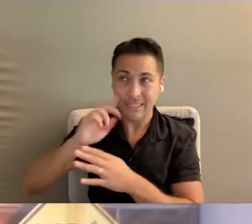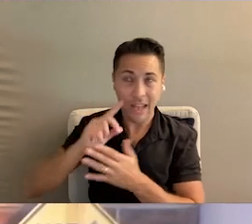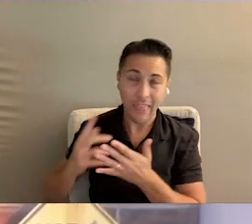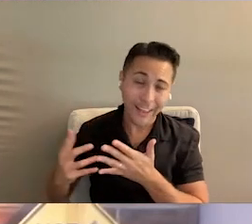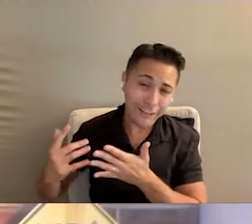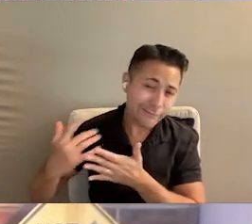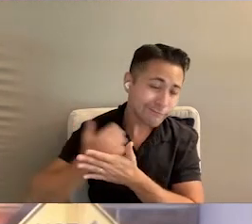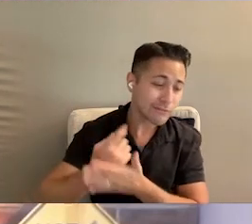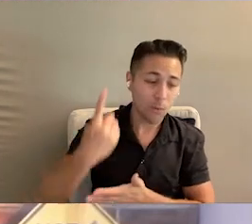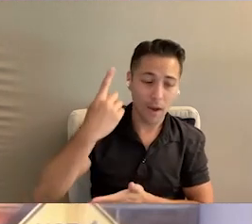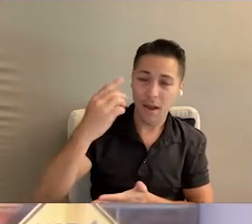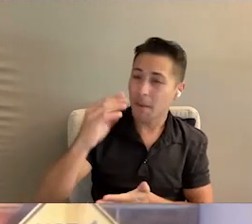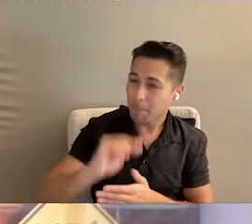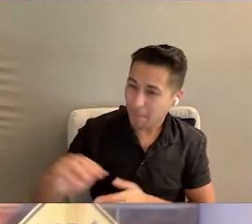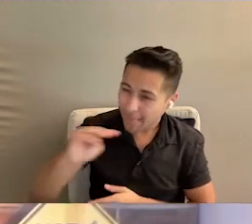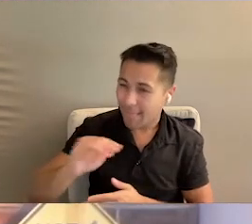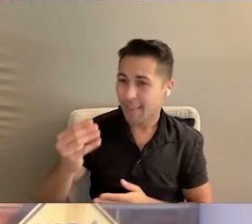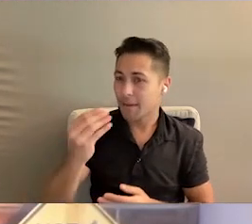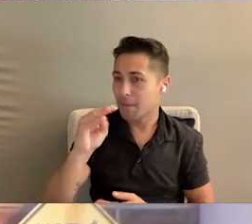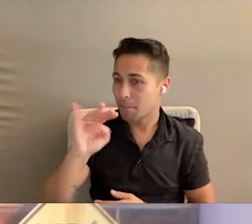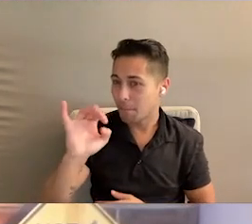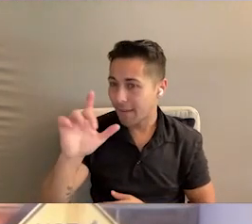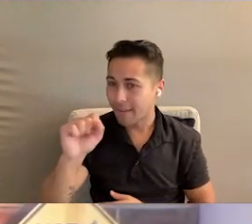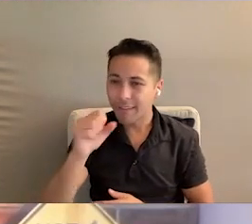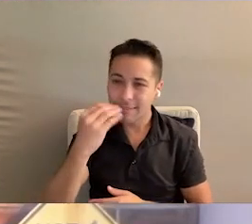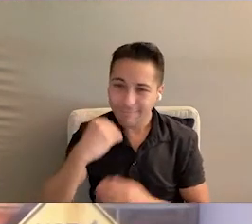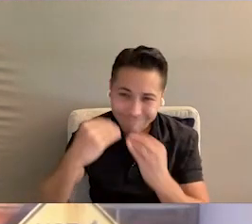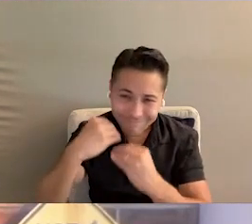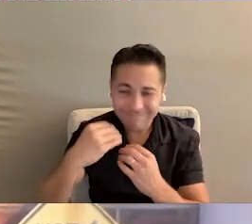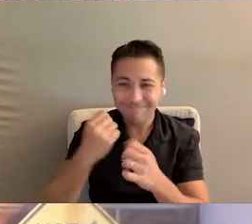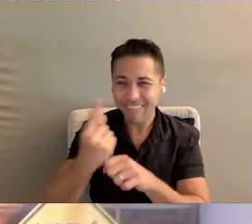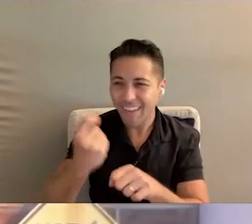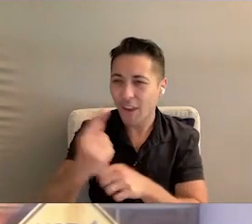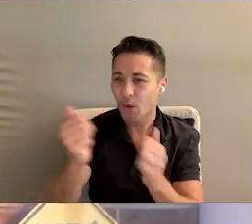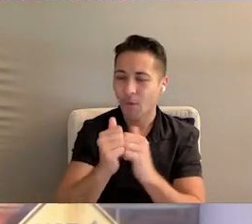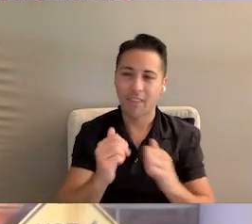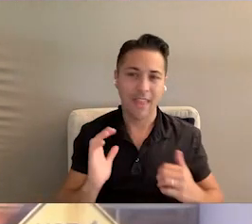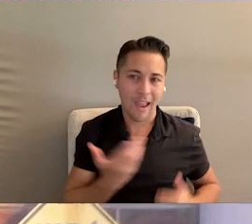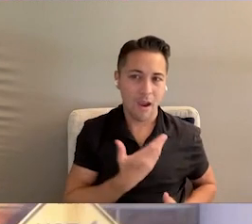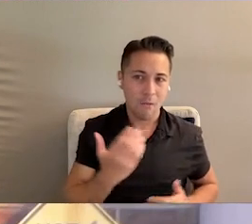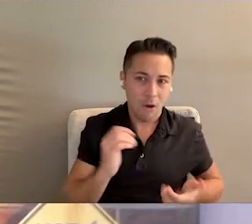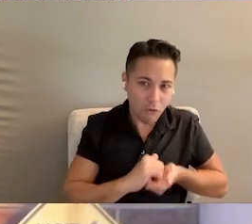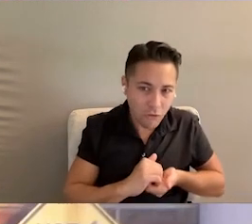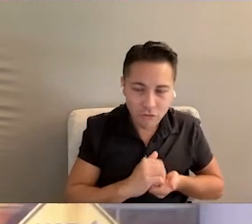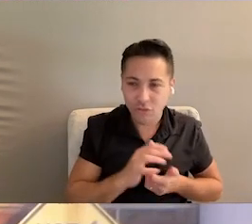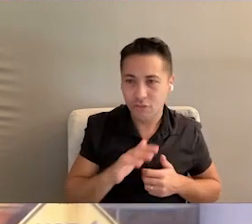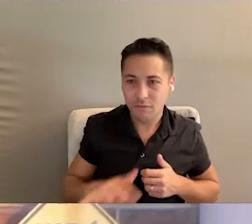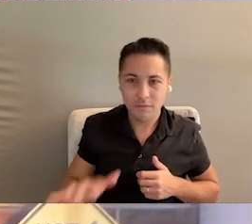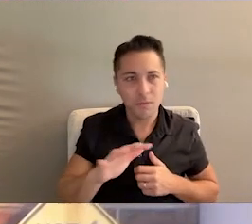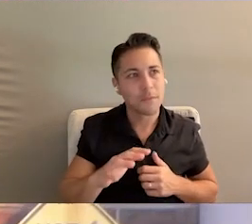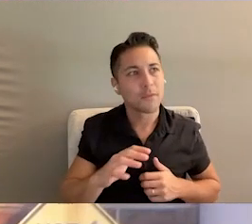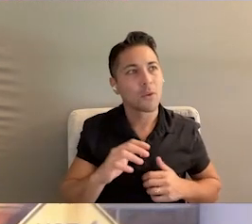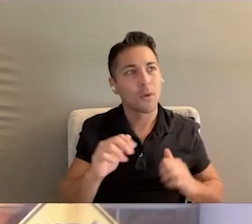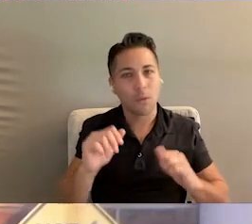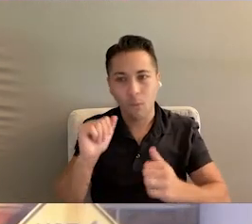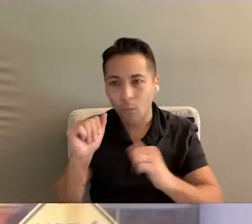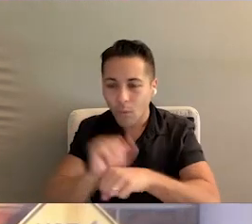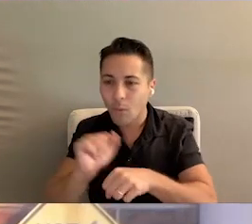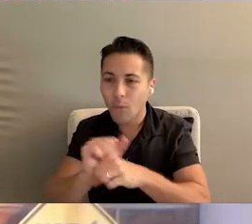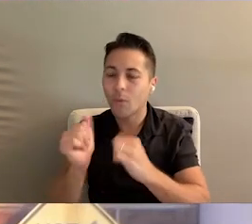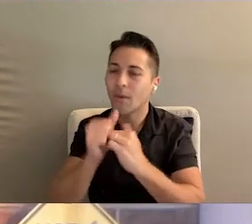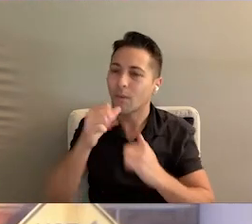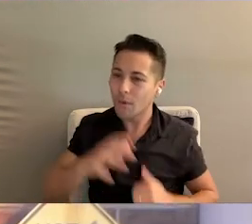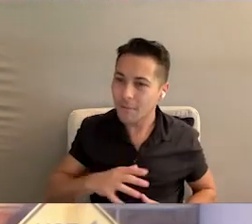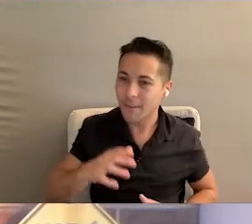generates a million meals a year with our partner organizations where we are in their kitchens at Broward Partnership for the Homeless,